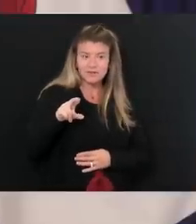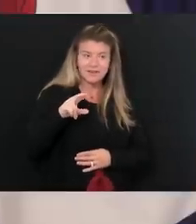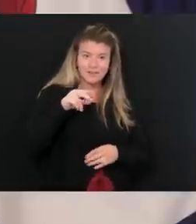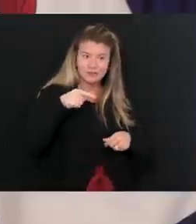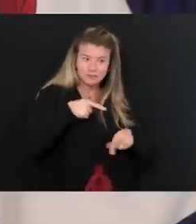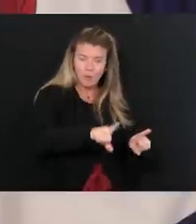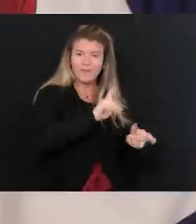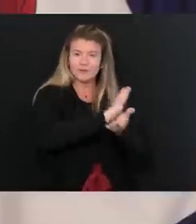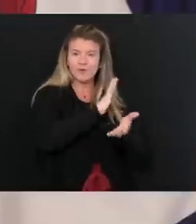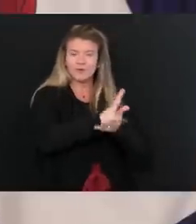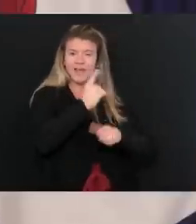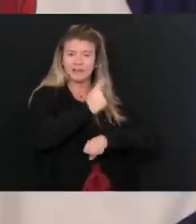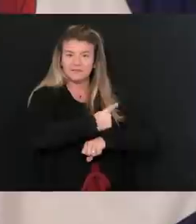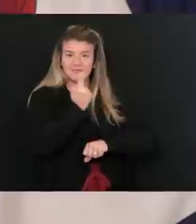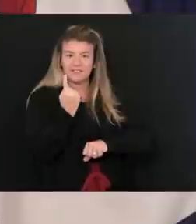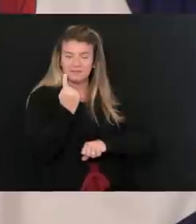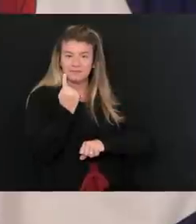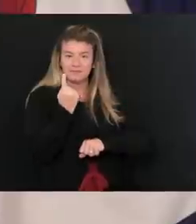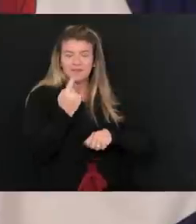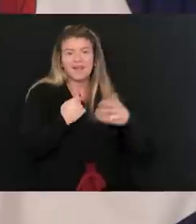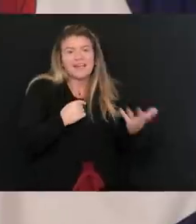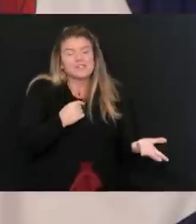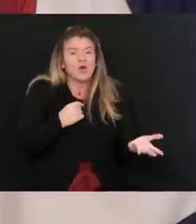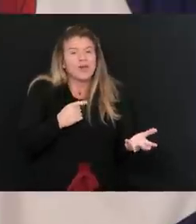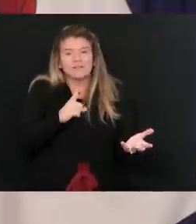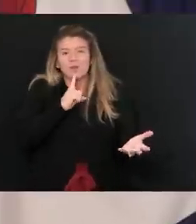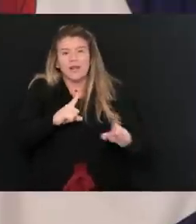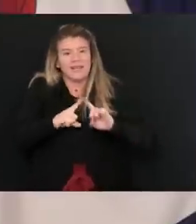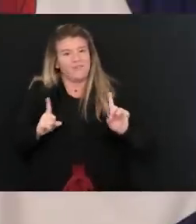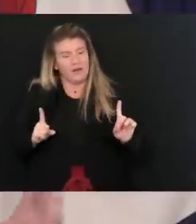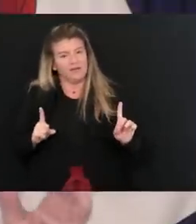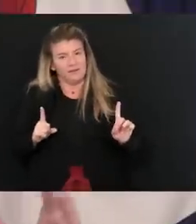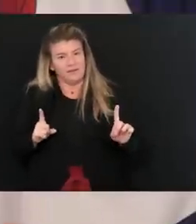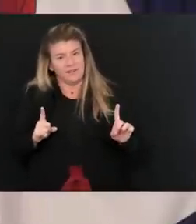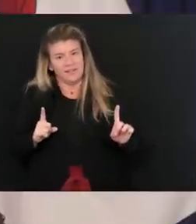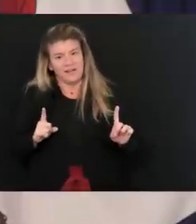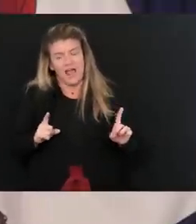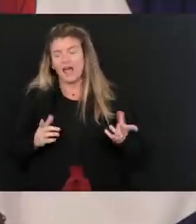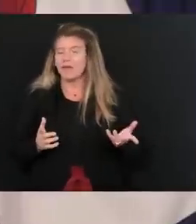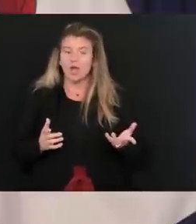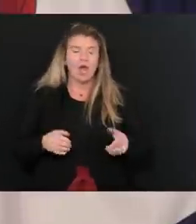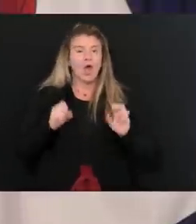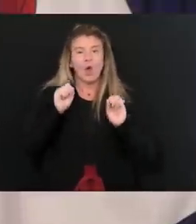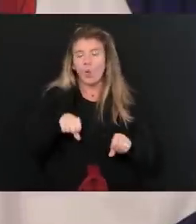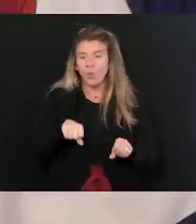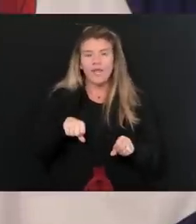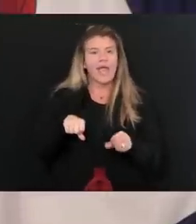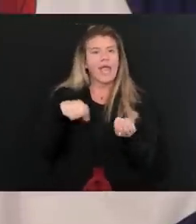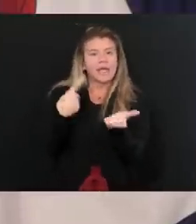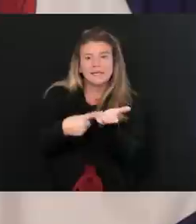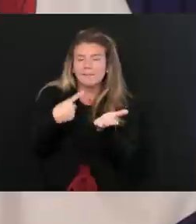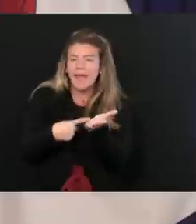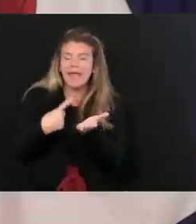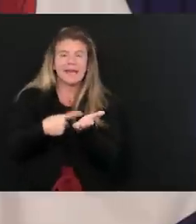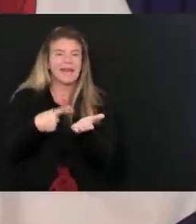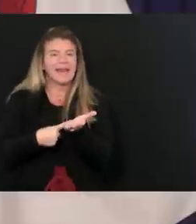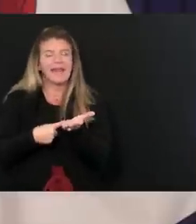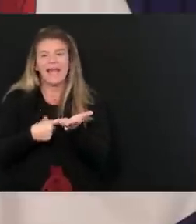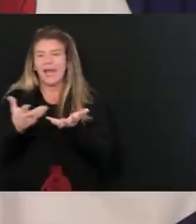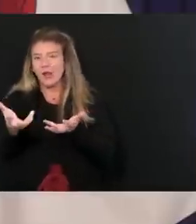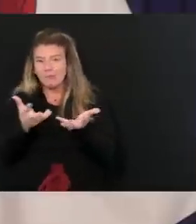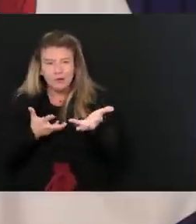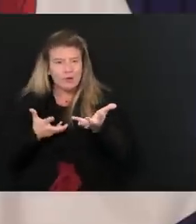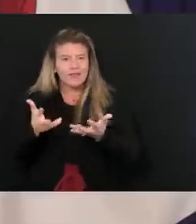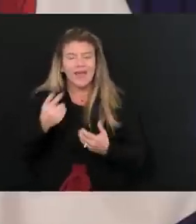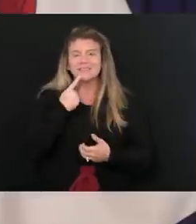schools. And so, so it's just different, you know, we can get into a situation and say, you know, well, you